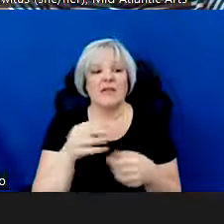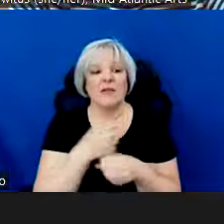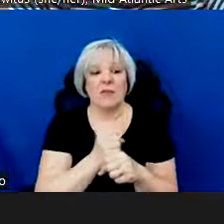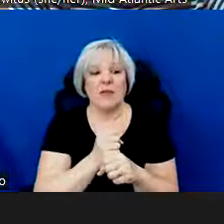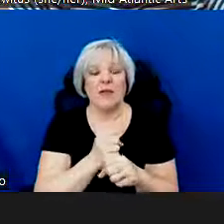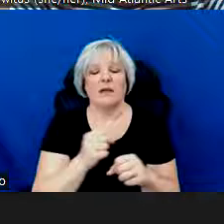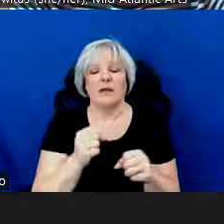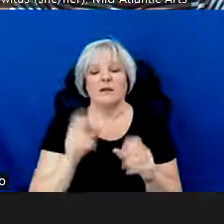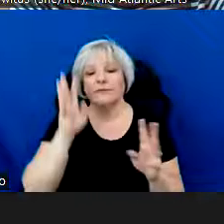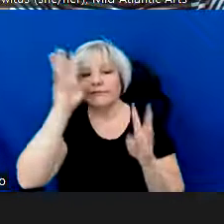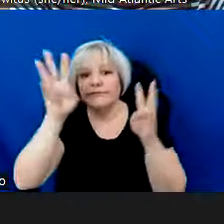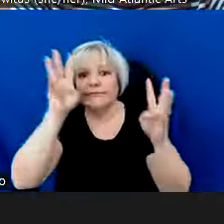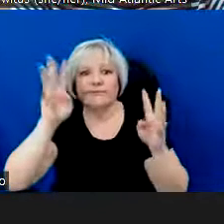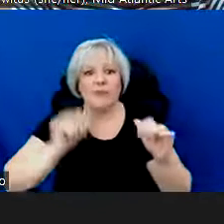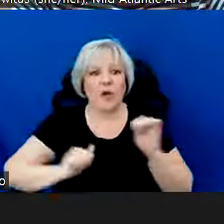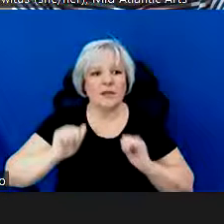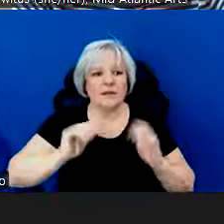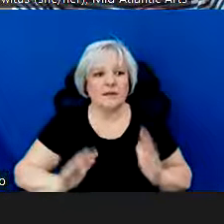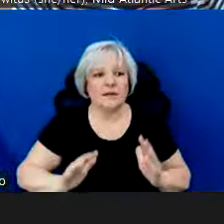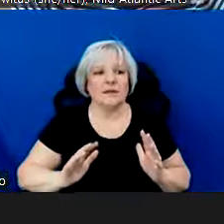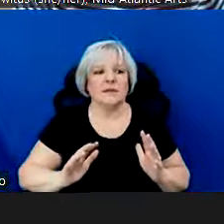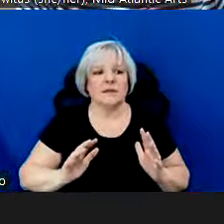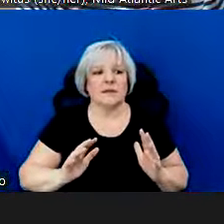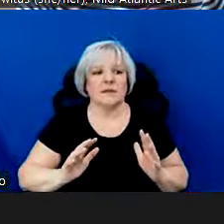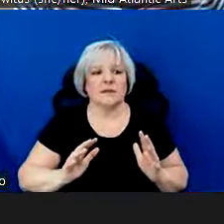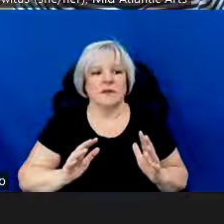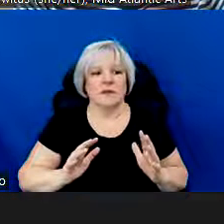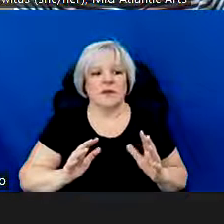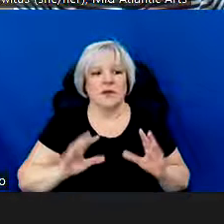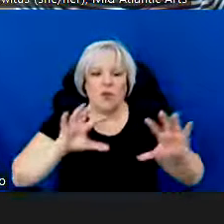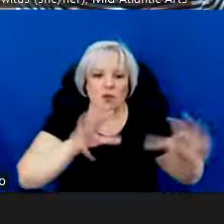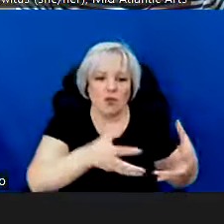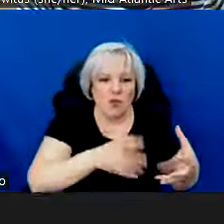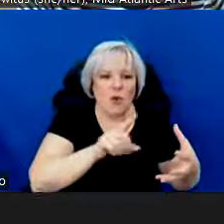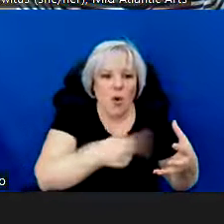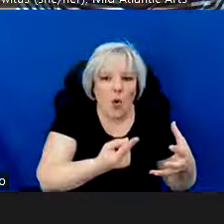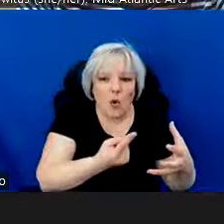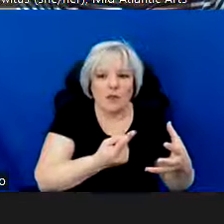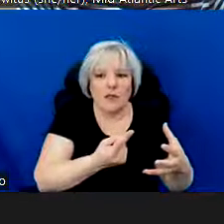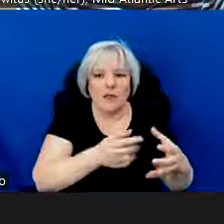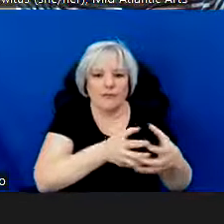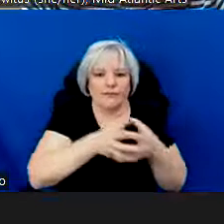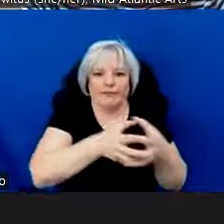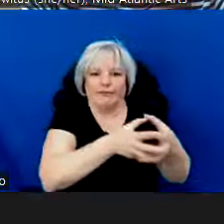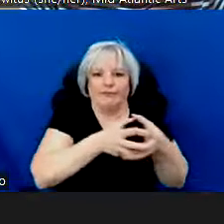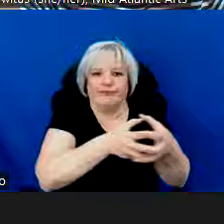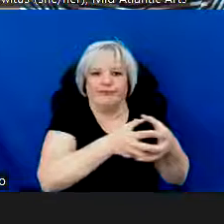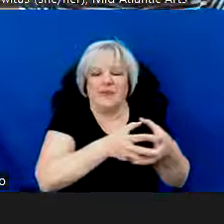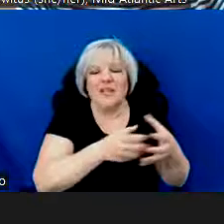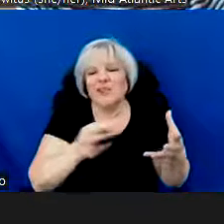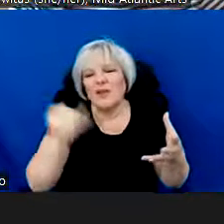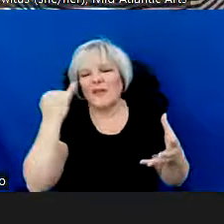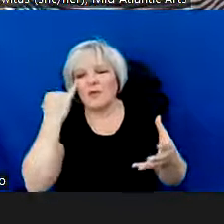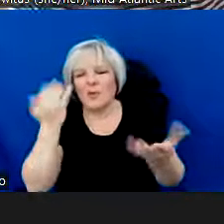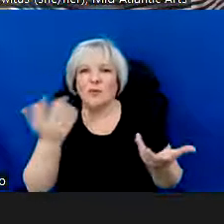that solely create artistic work or assemble artists to perform as ensembles. So if you primarily